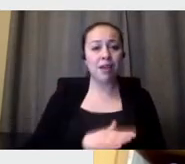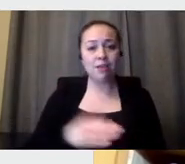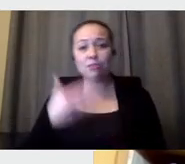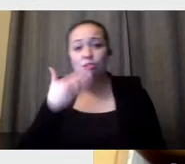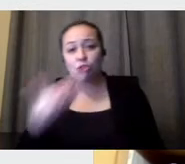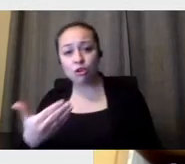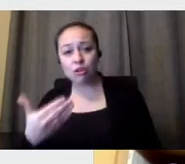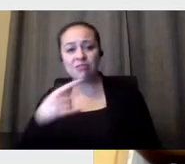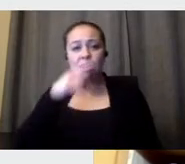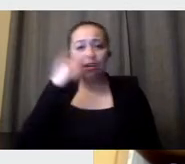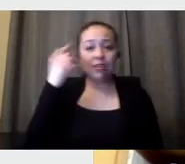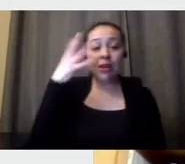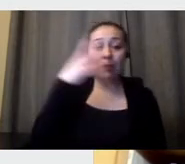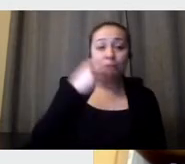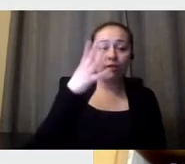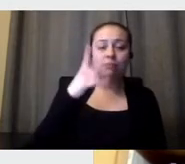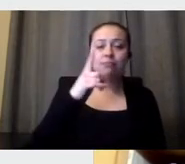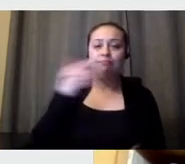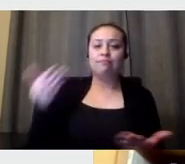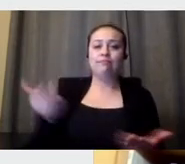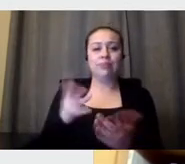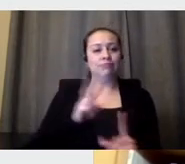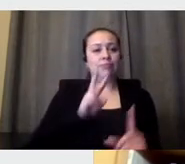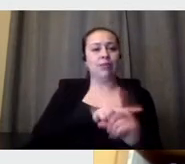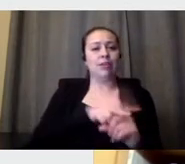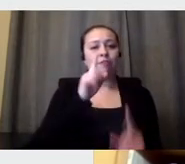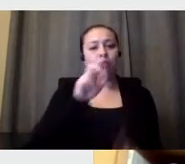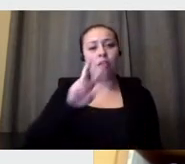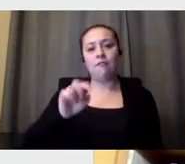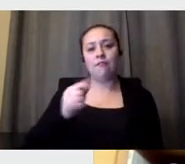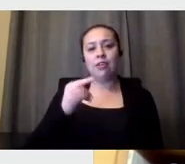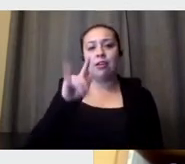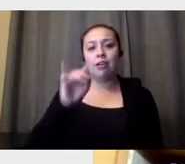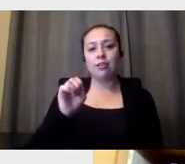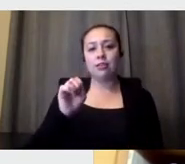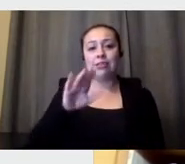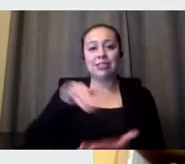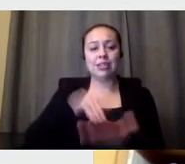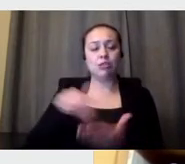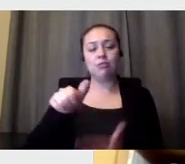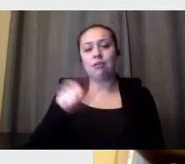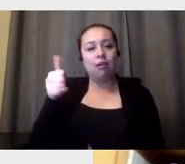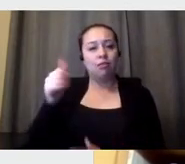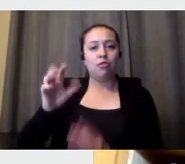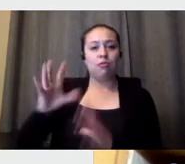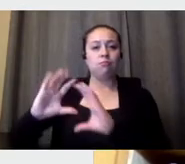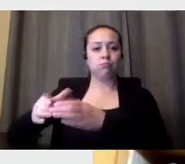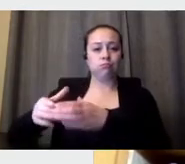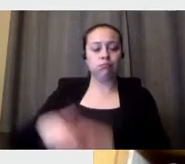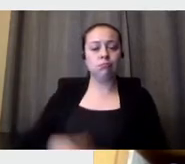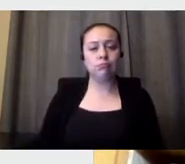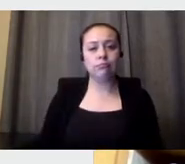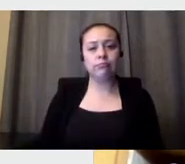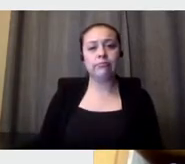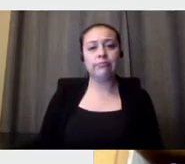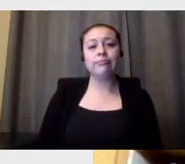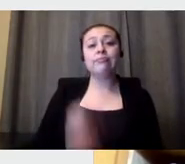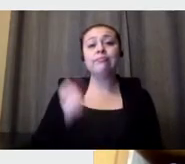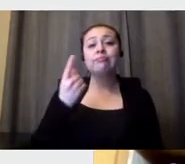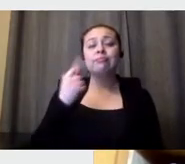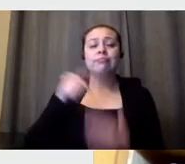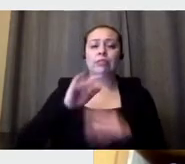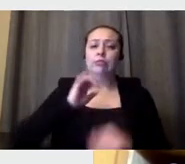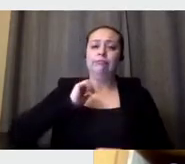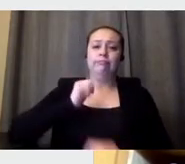This applies to the Vignelli Center as with any archive. The Vignellis taught us that design is a systematic framework